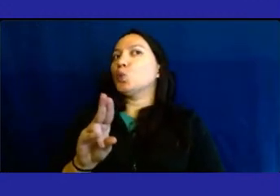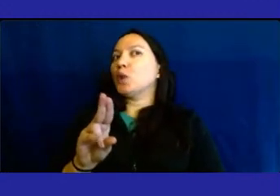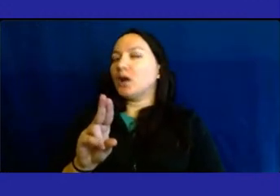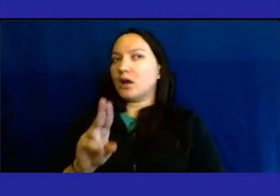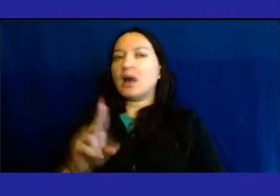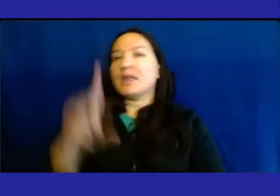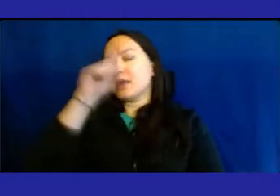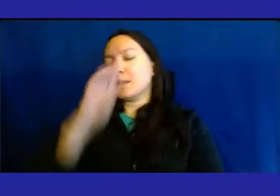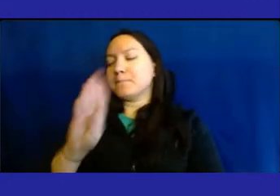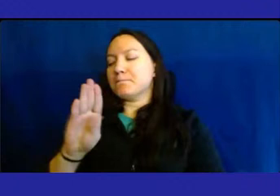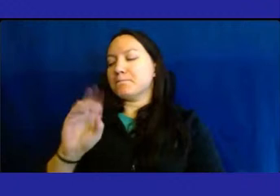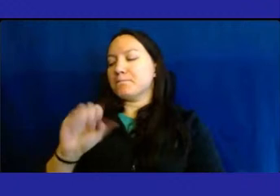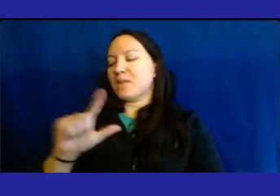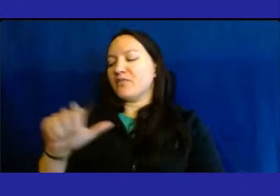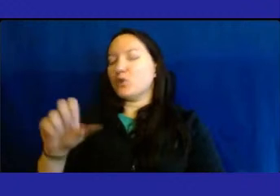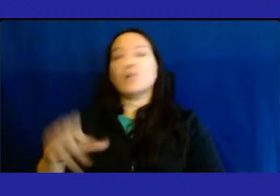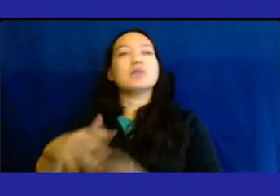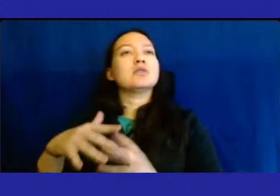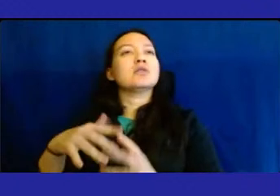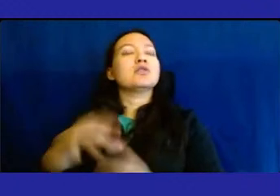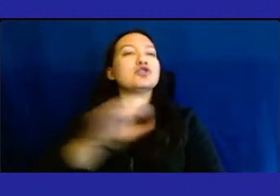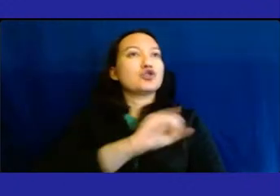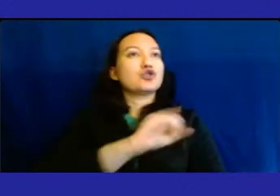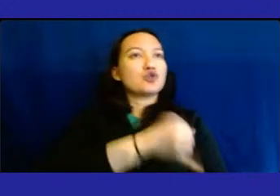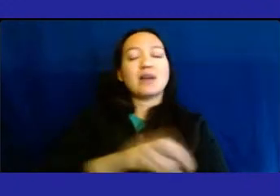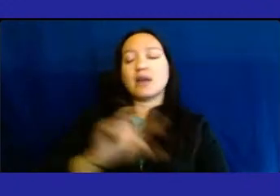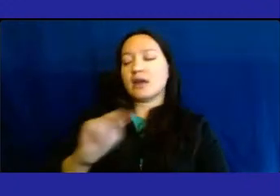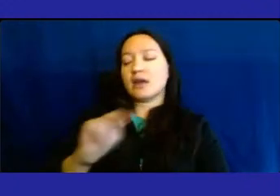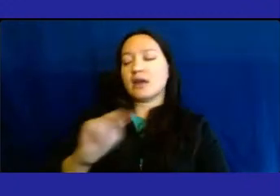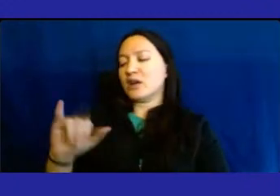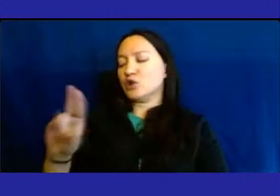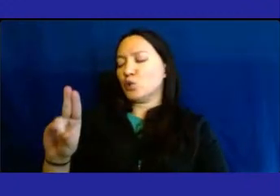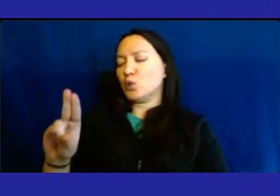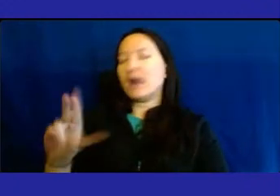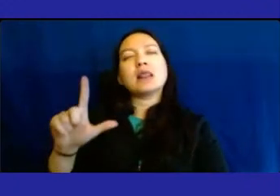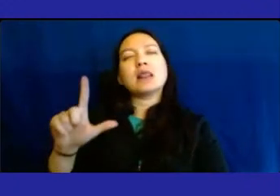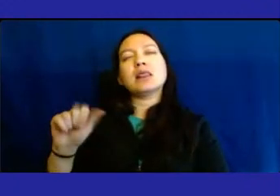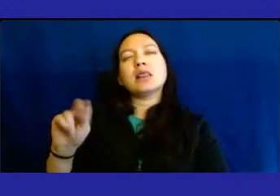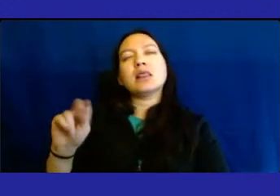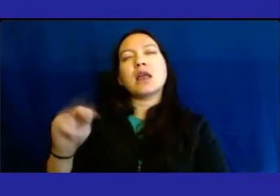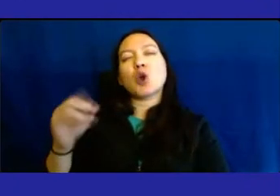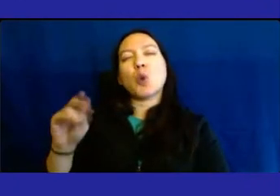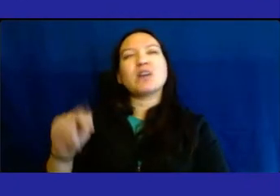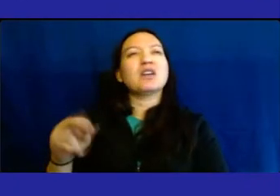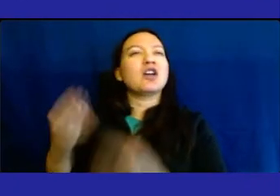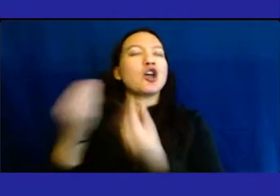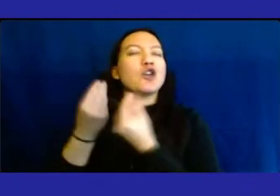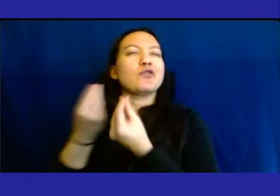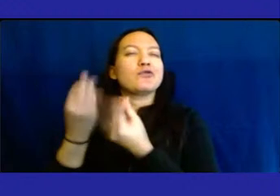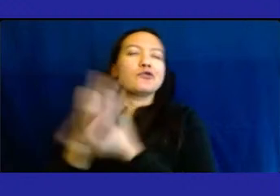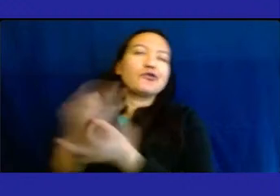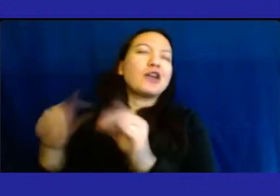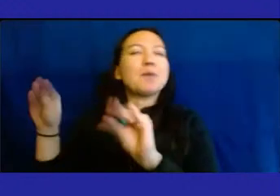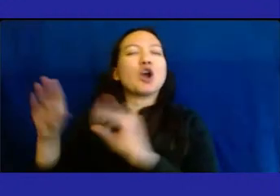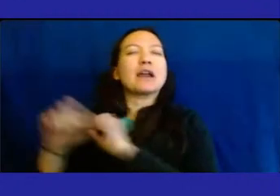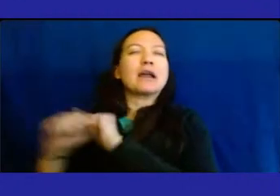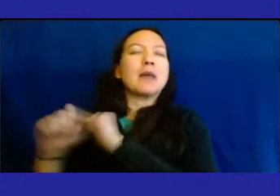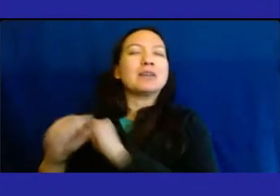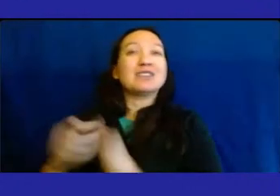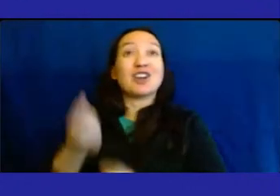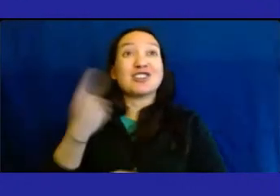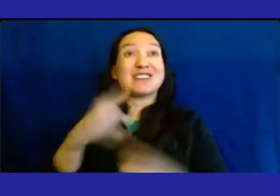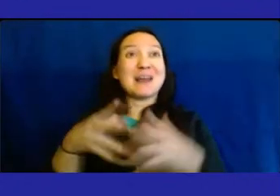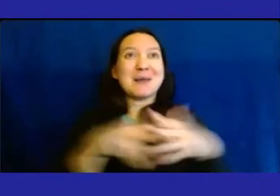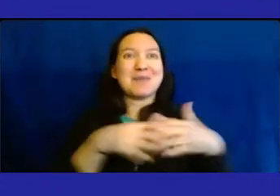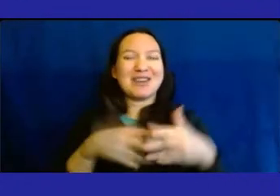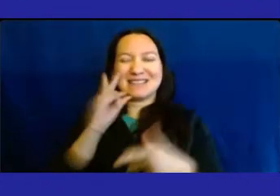with social justice, and NYU Langone aligns with more or less the free market capitalist system. So if you want to understand America, just look at